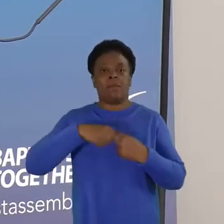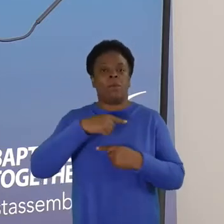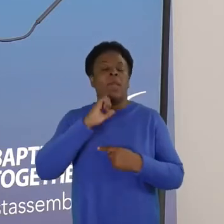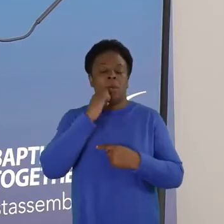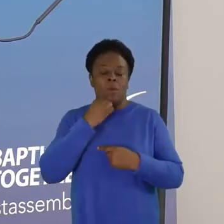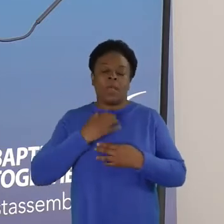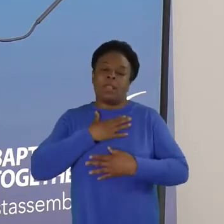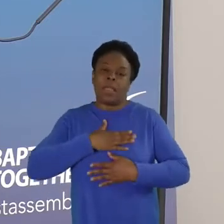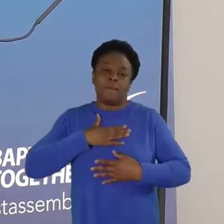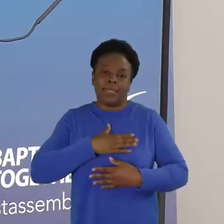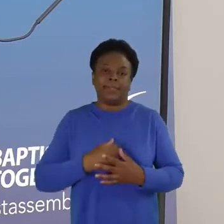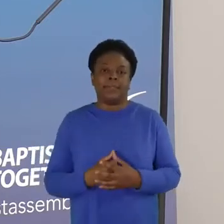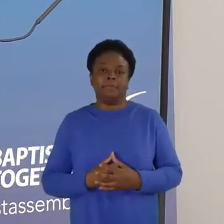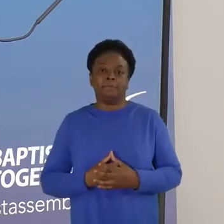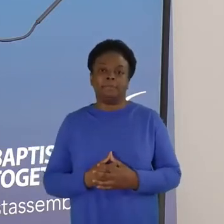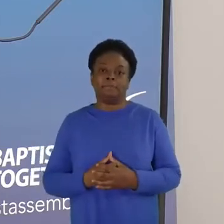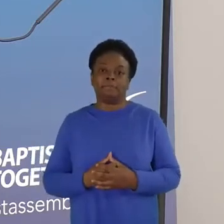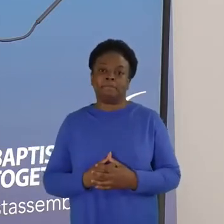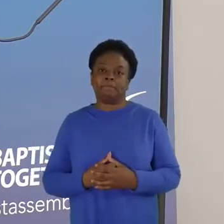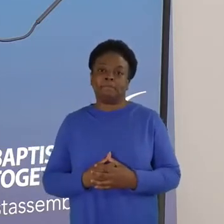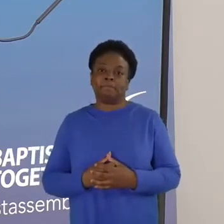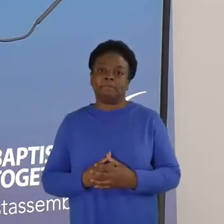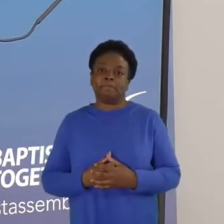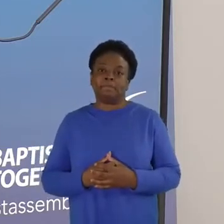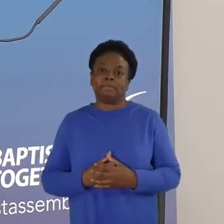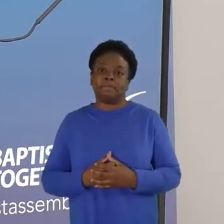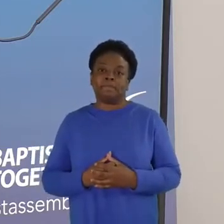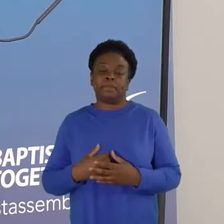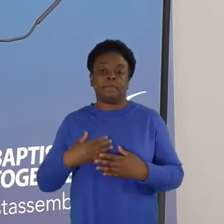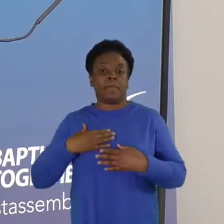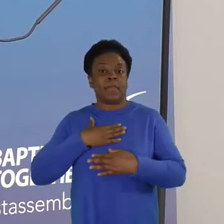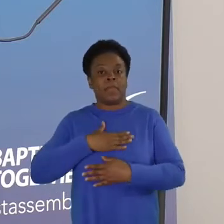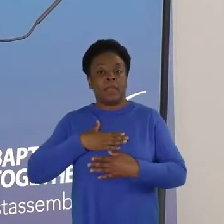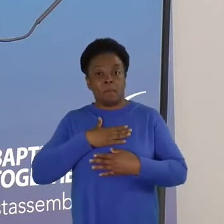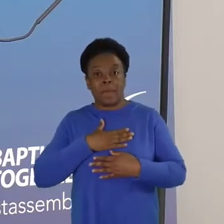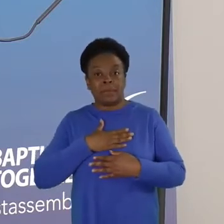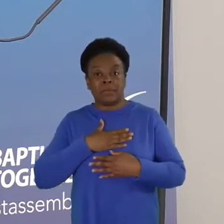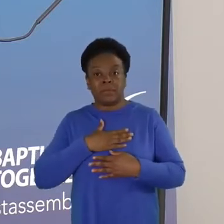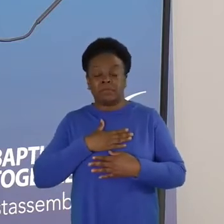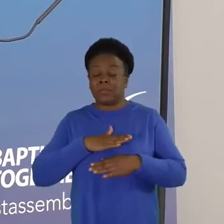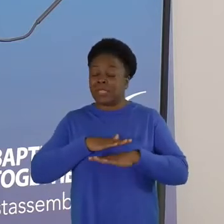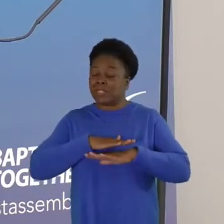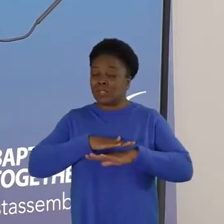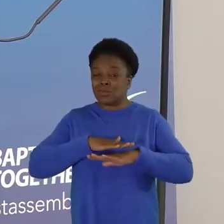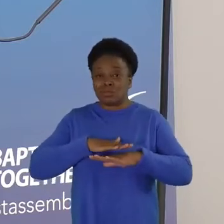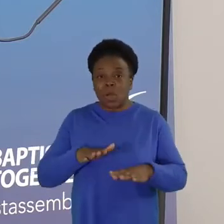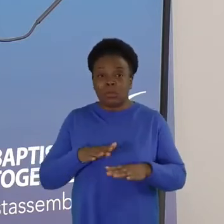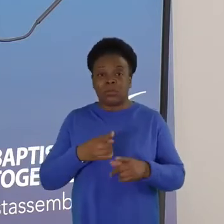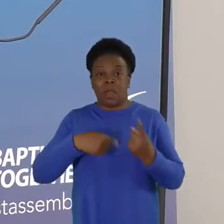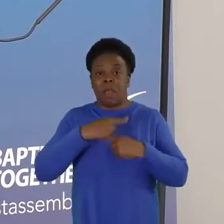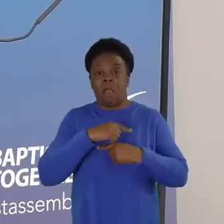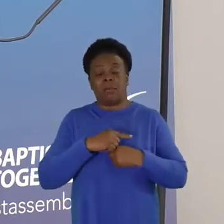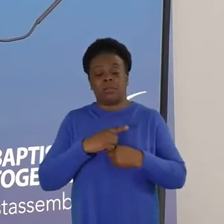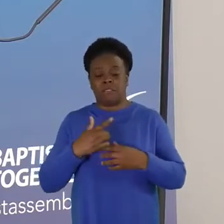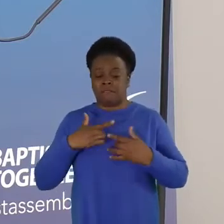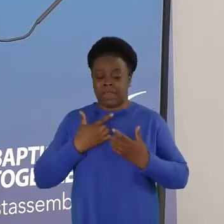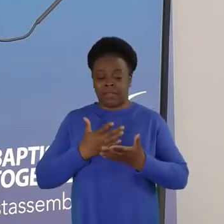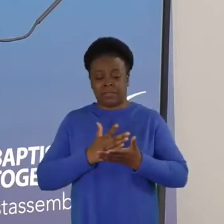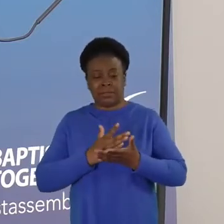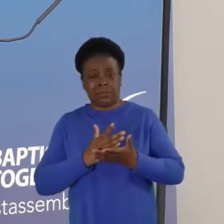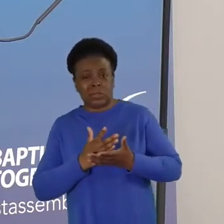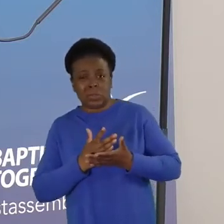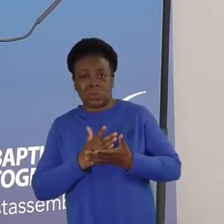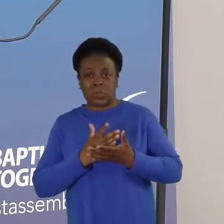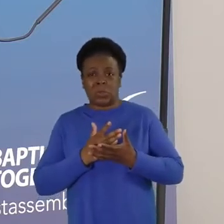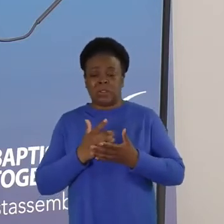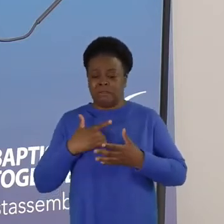Lament isn't an expression of doubt or a loss of faith or something to be